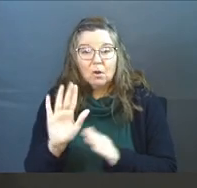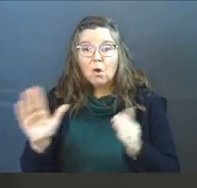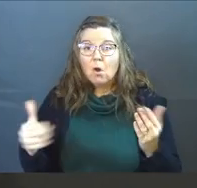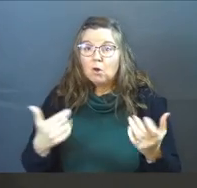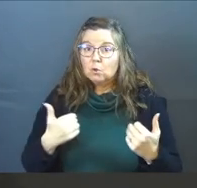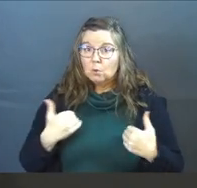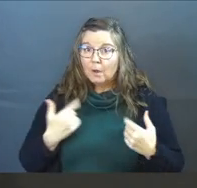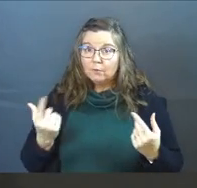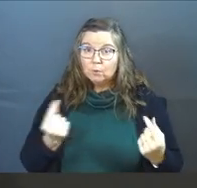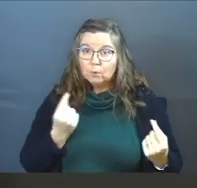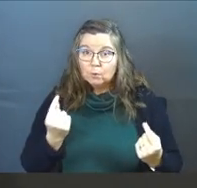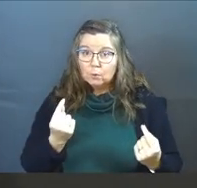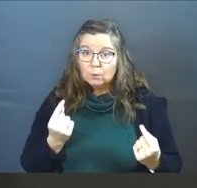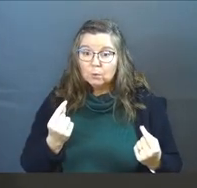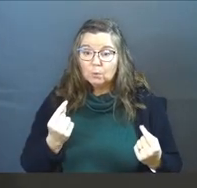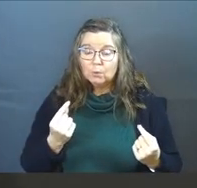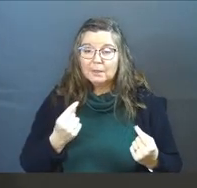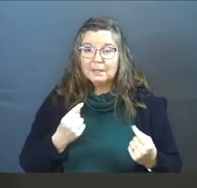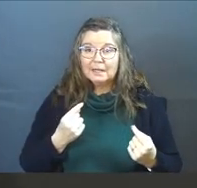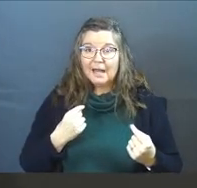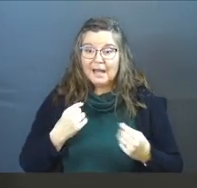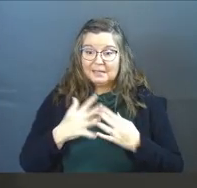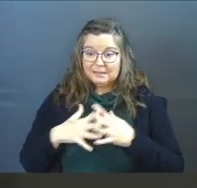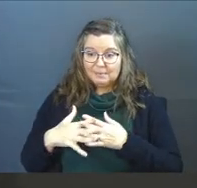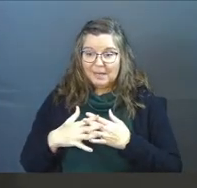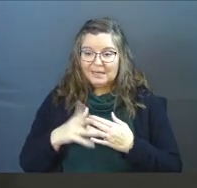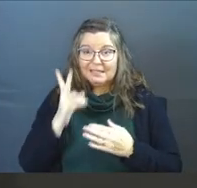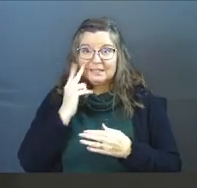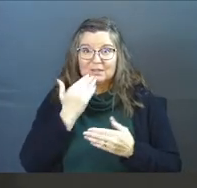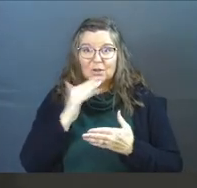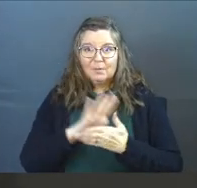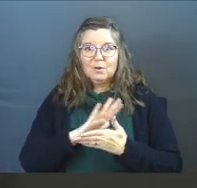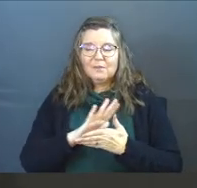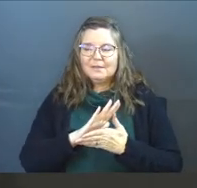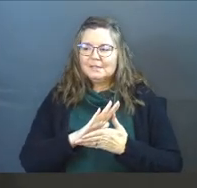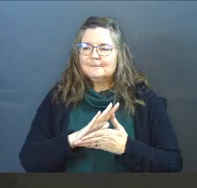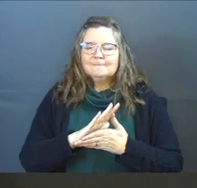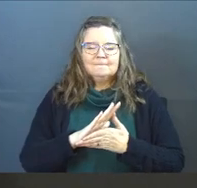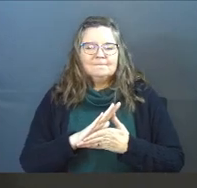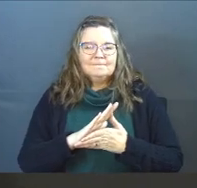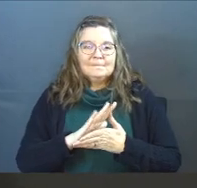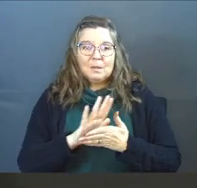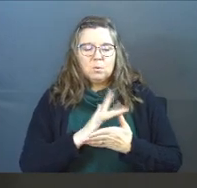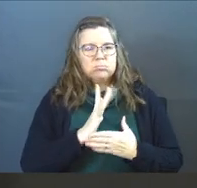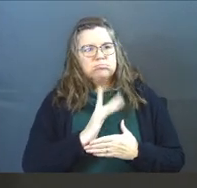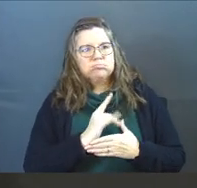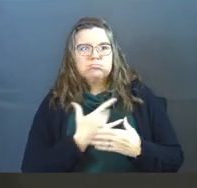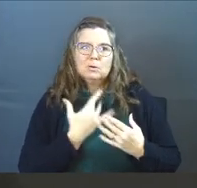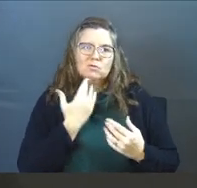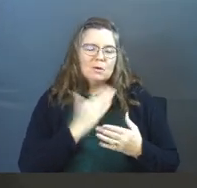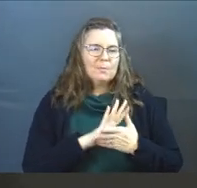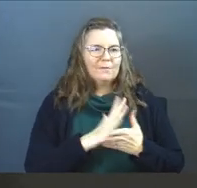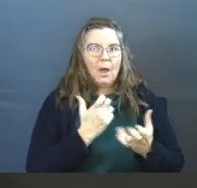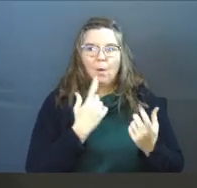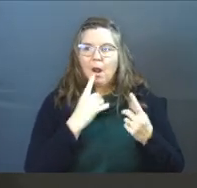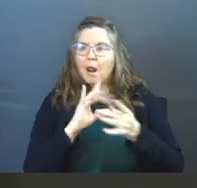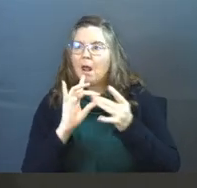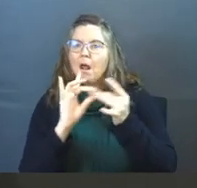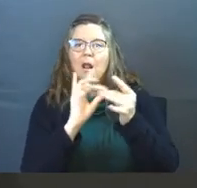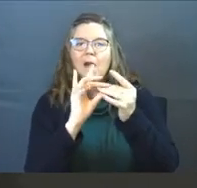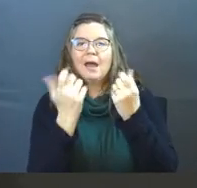All you have to do as a red-blooded American is see a good movie, and you want to tell everybody about the good movie. Yes?